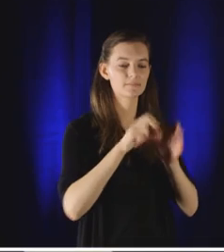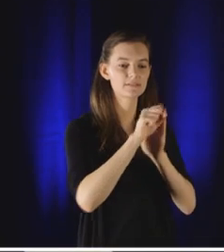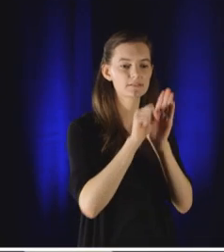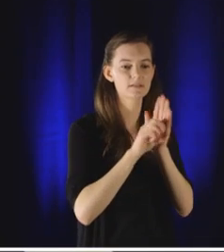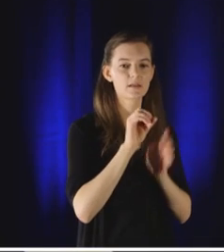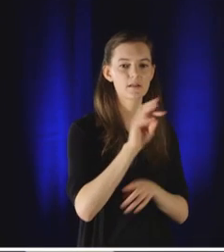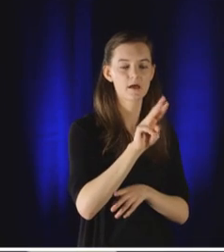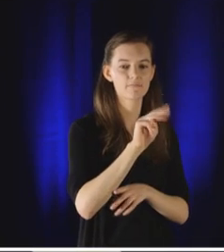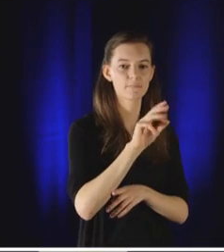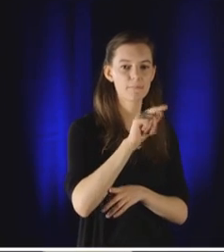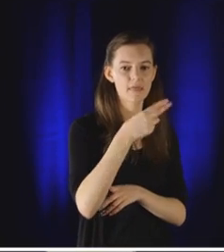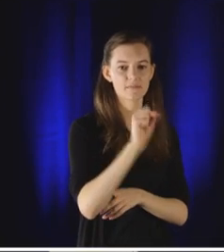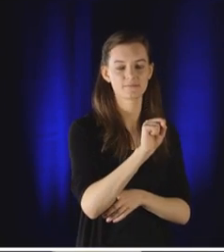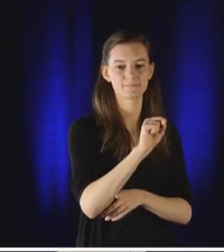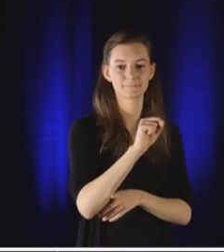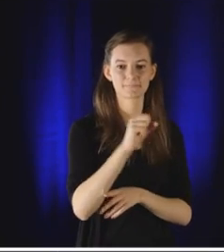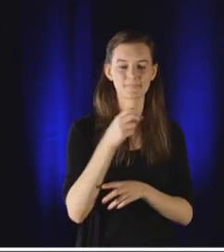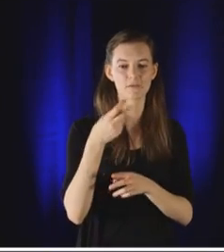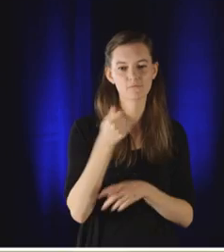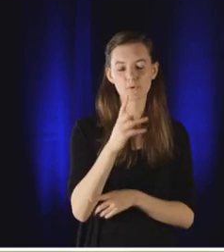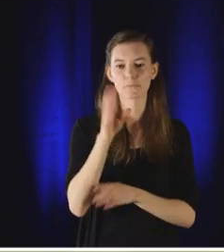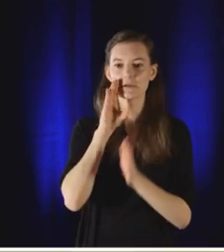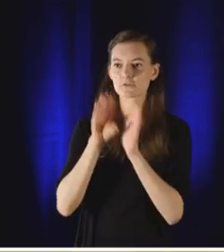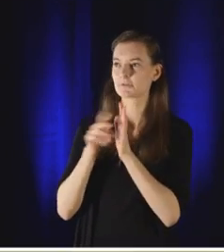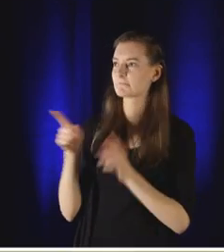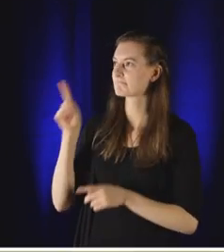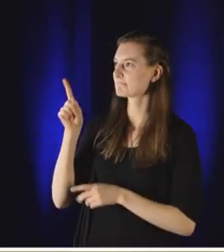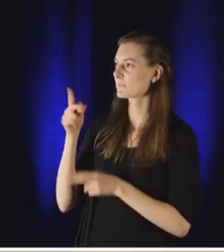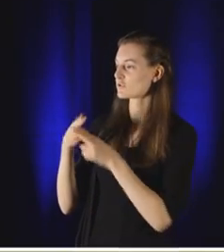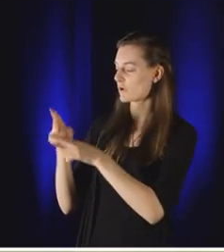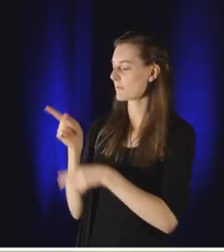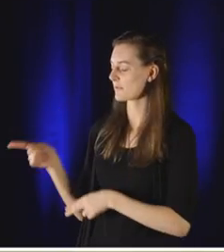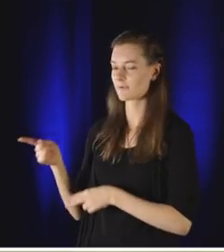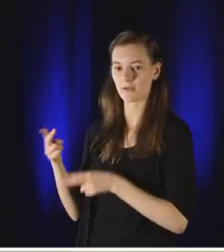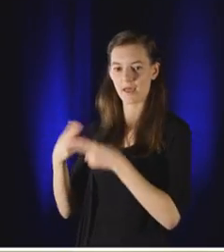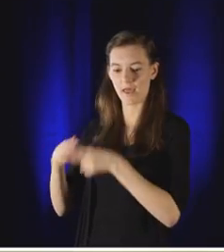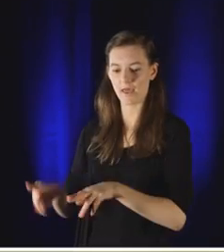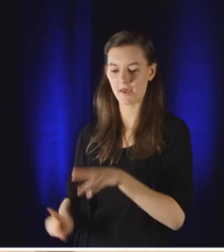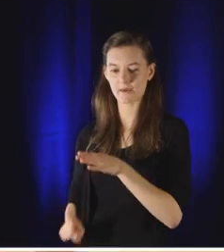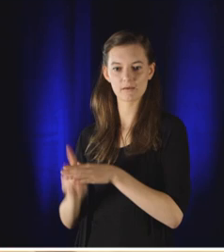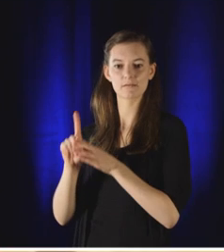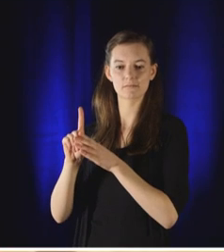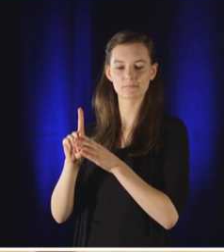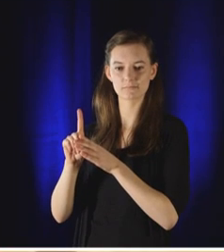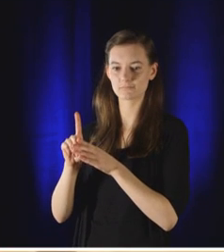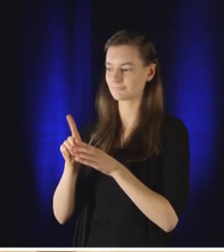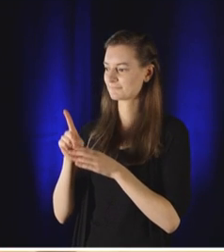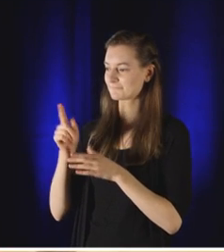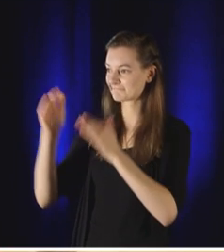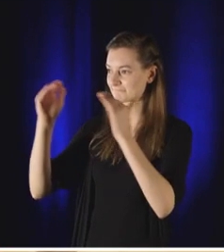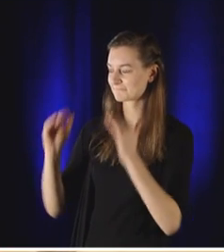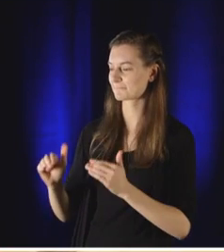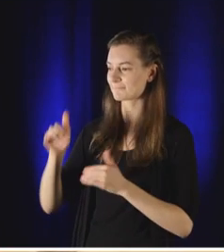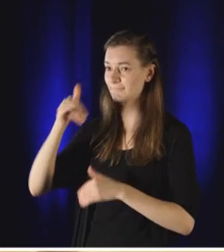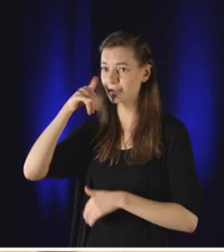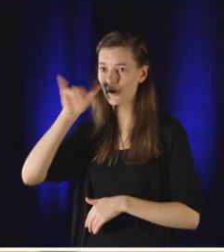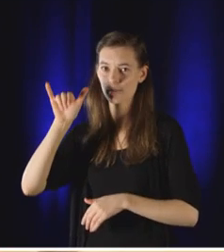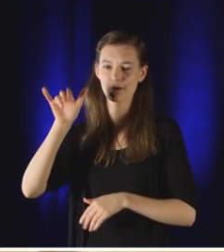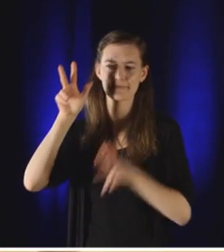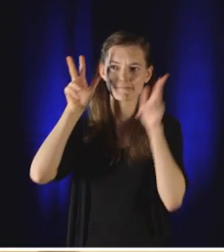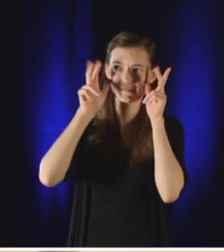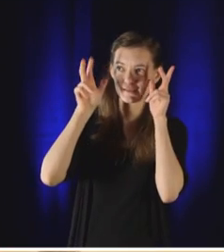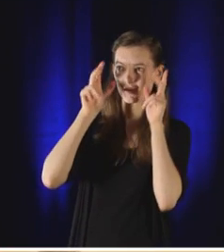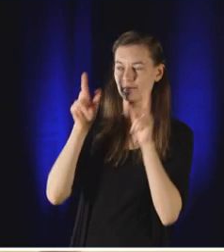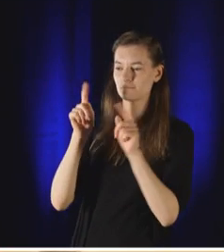I have a couple of stills from the series. This shows al-Baghdadi hatching from an egg. Like this one, a cowboy, Satan, and a truck.